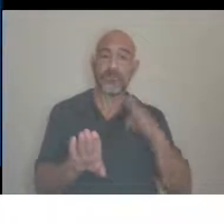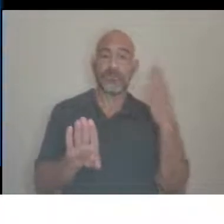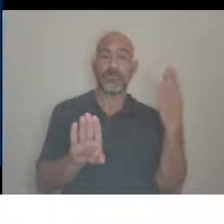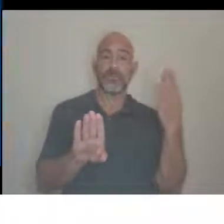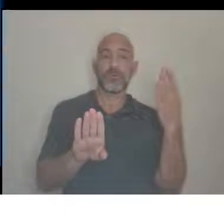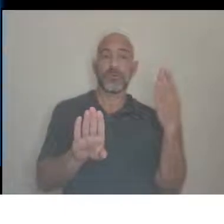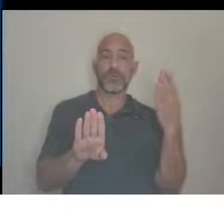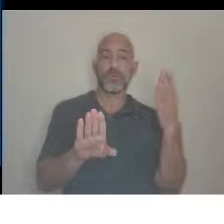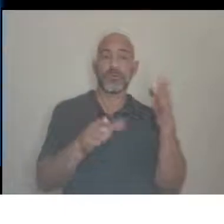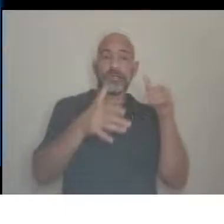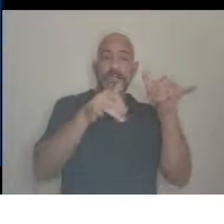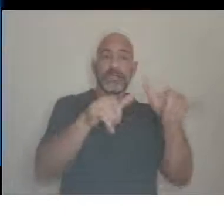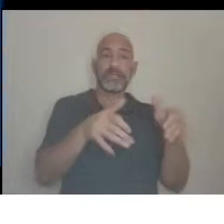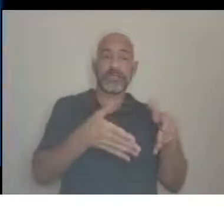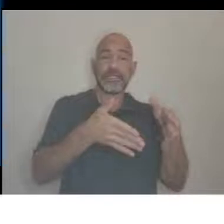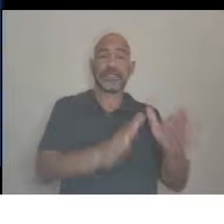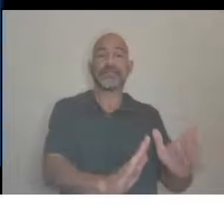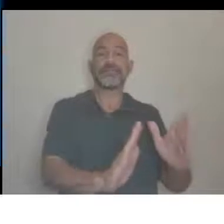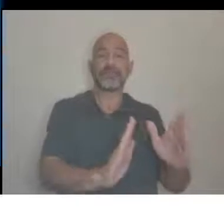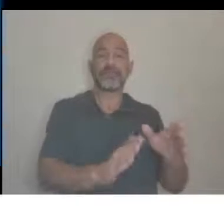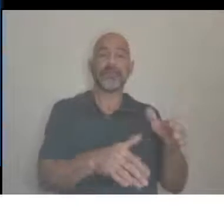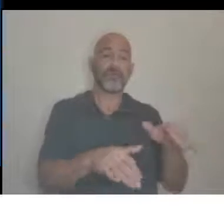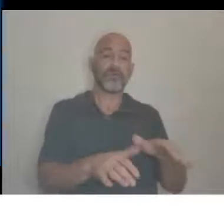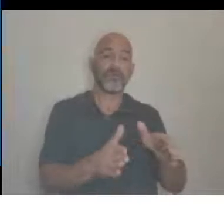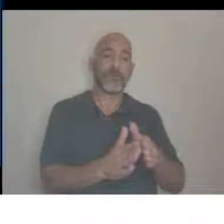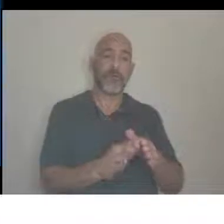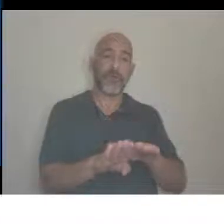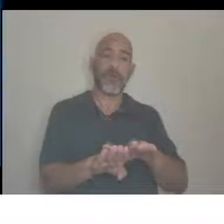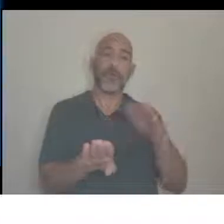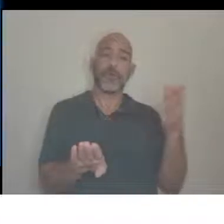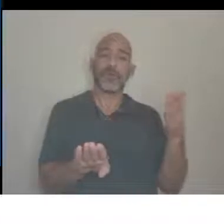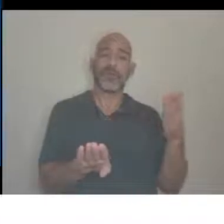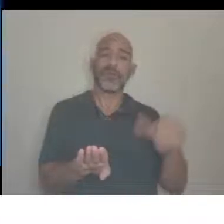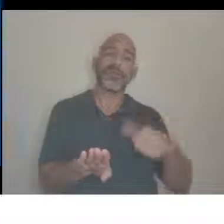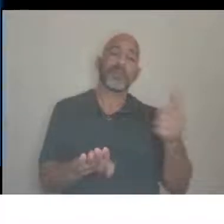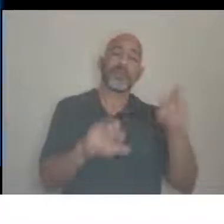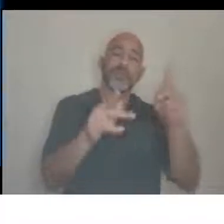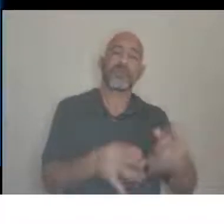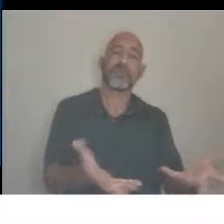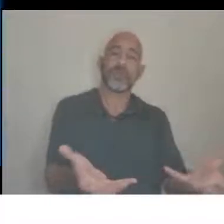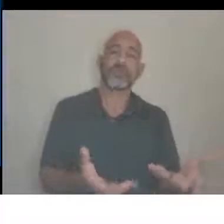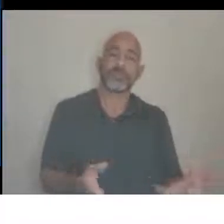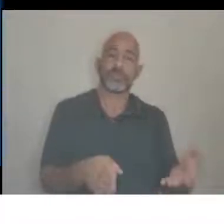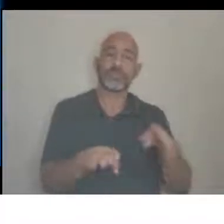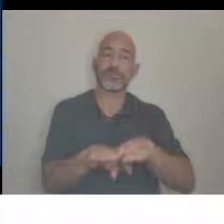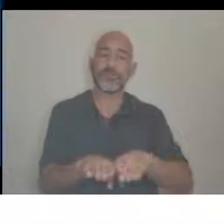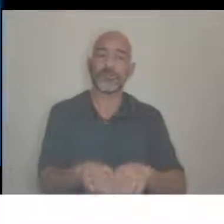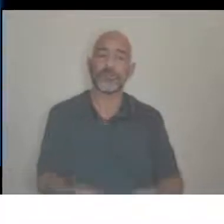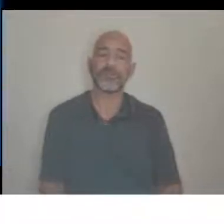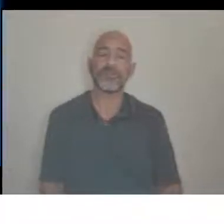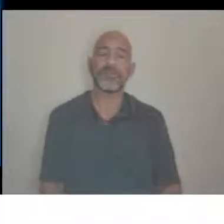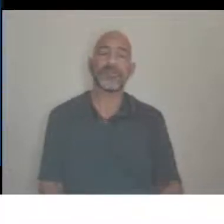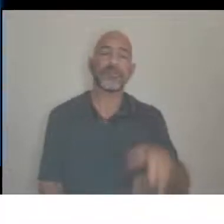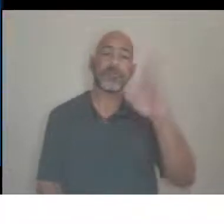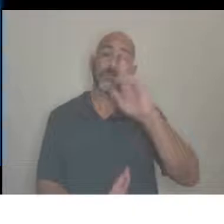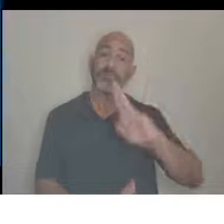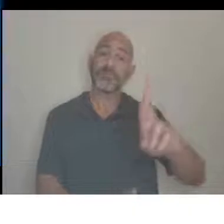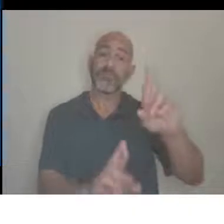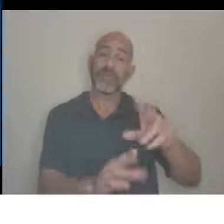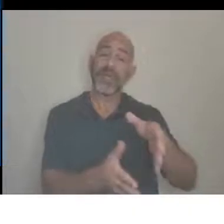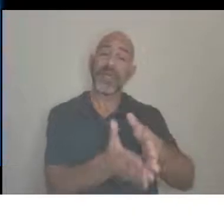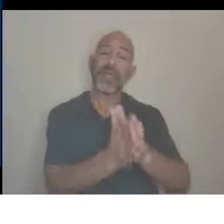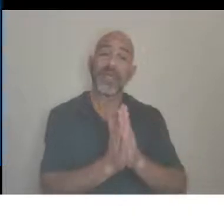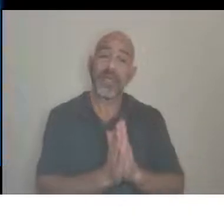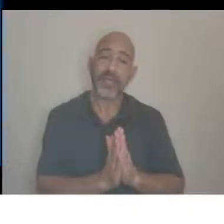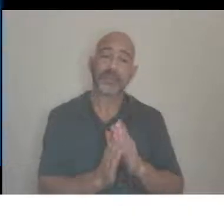And it's just also respectful to ask people what they want. Again, reiterating that people with disabilities know what